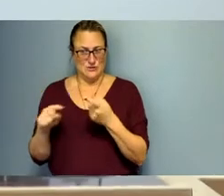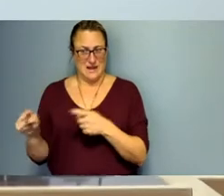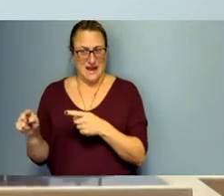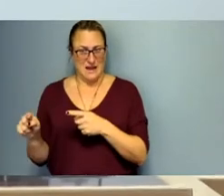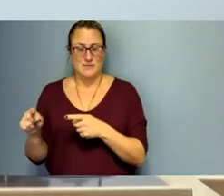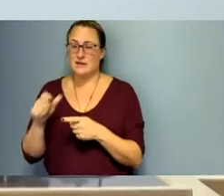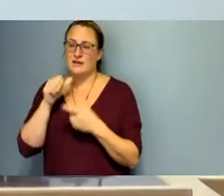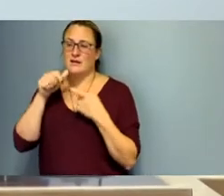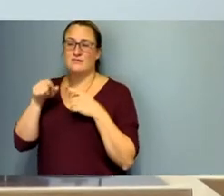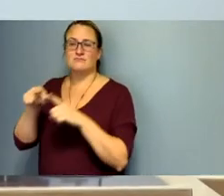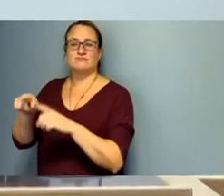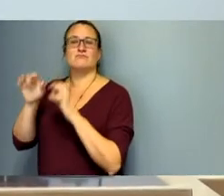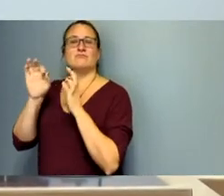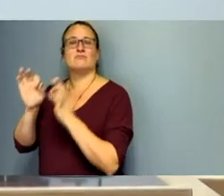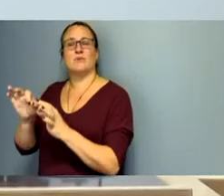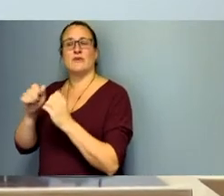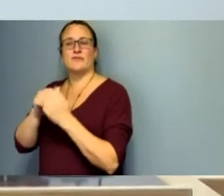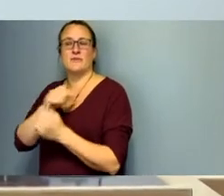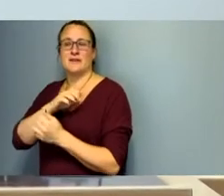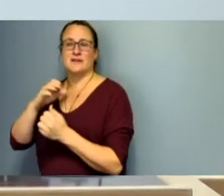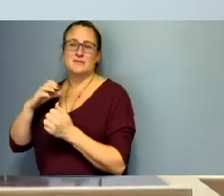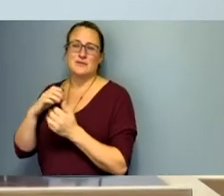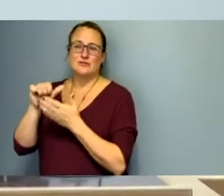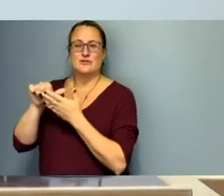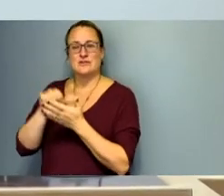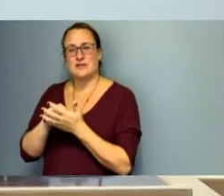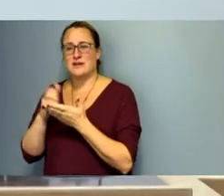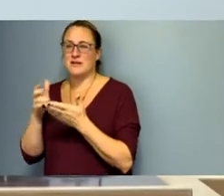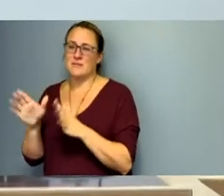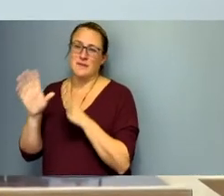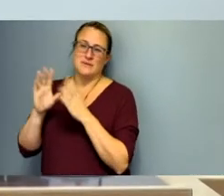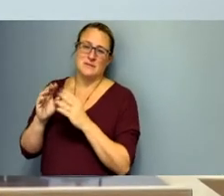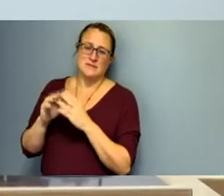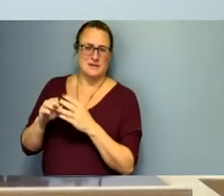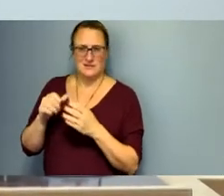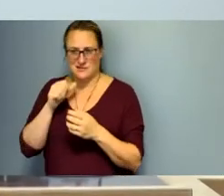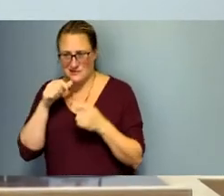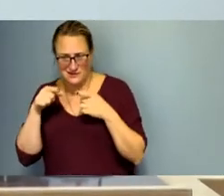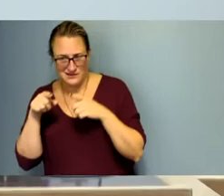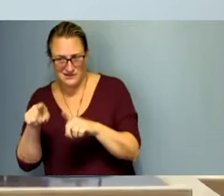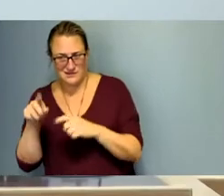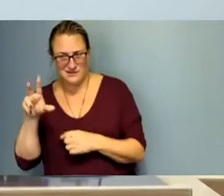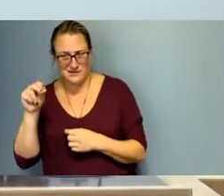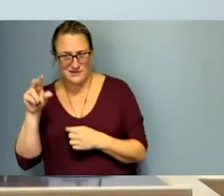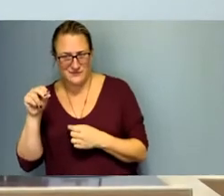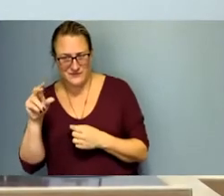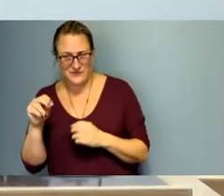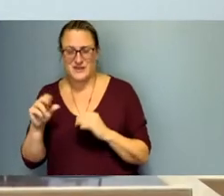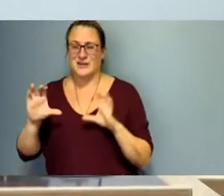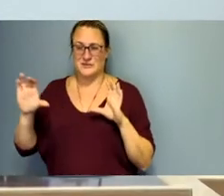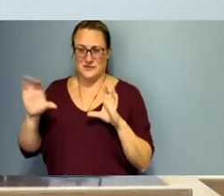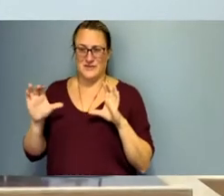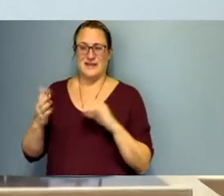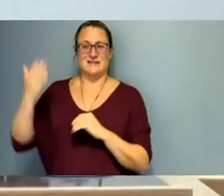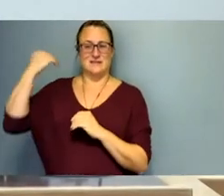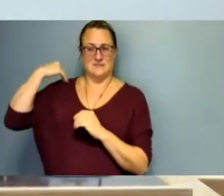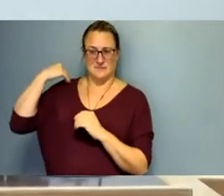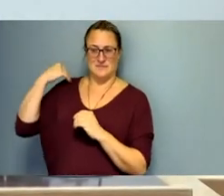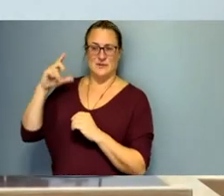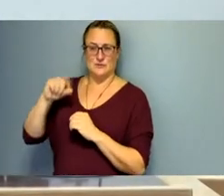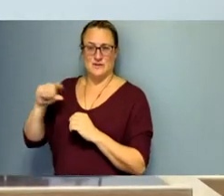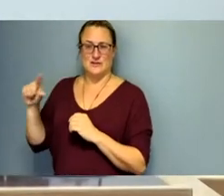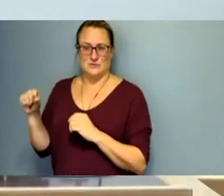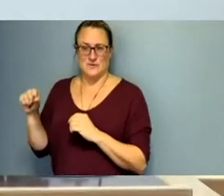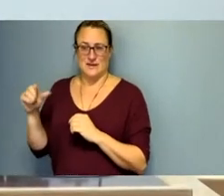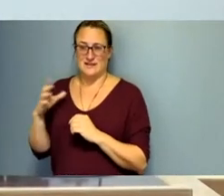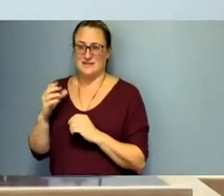with the day that the commissioners had to get an agenda out and then have a public meeting and so what they did then which is what happened at the end of um last calendar